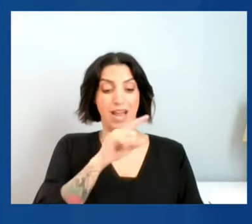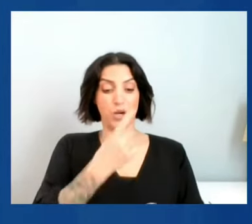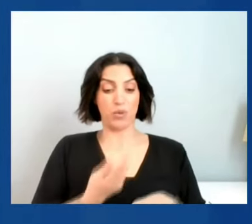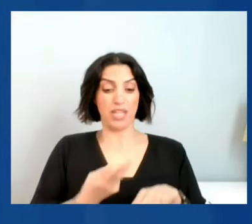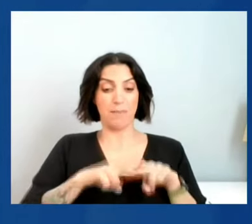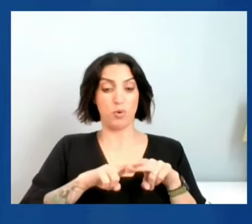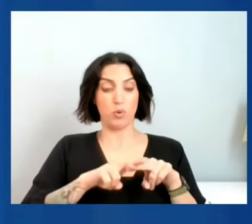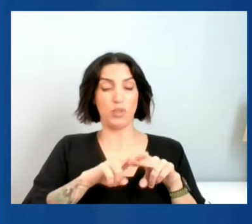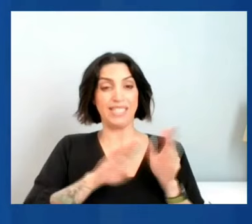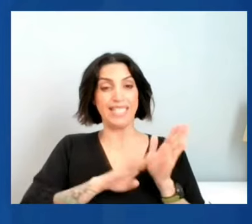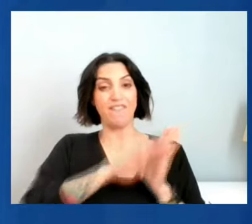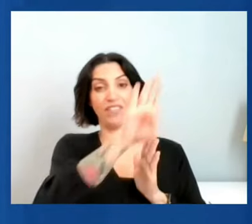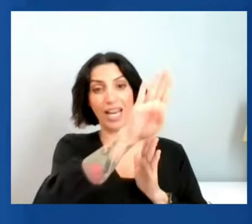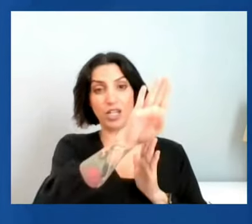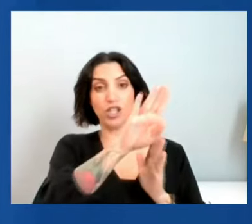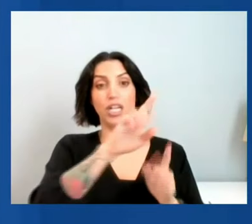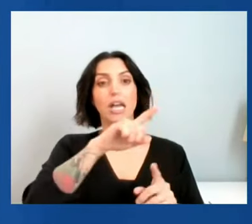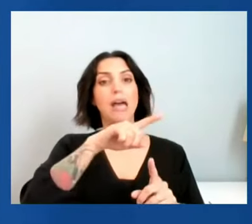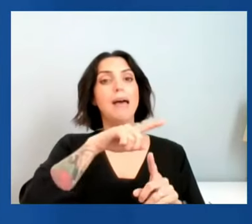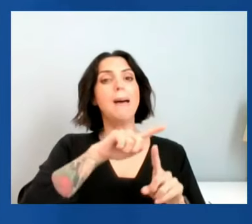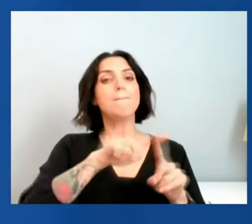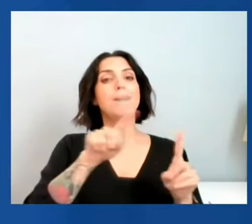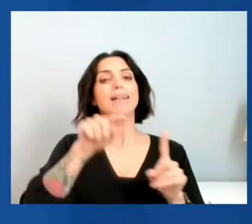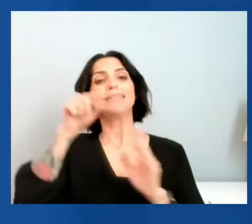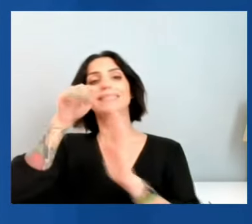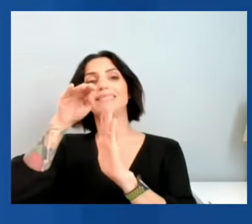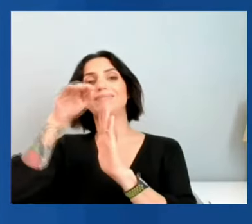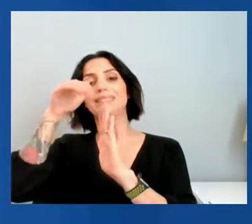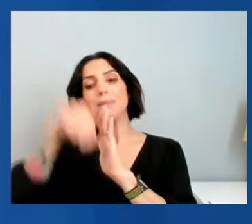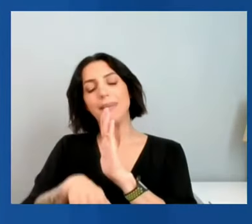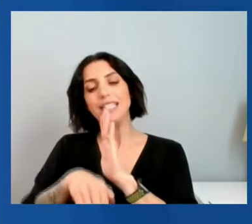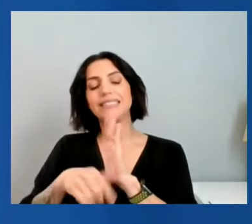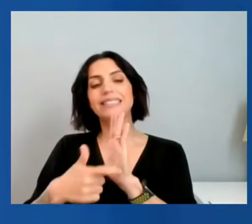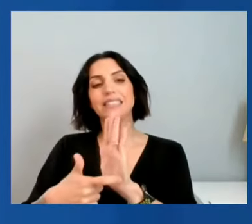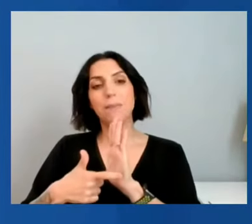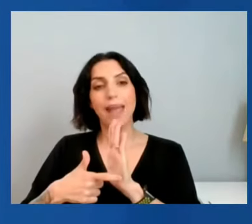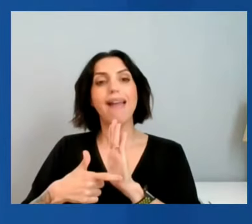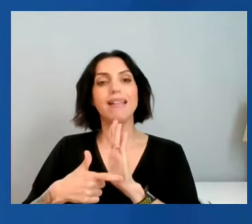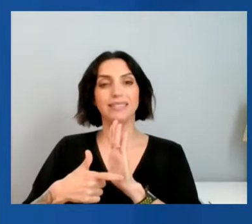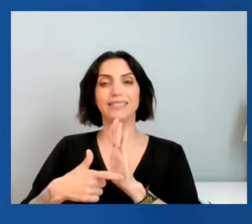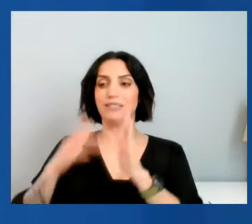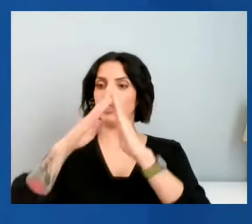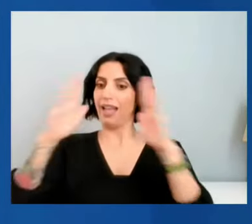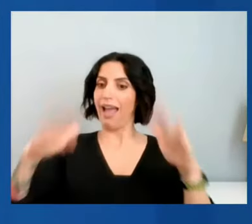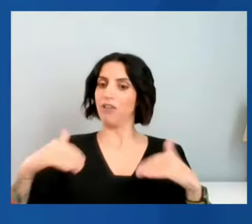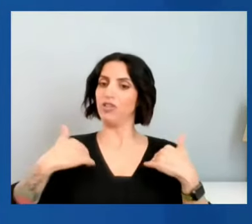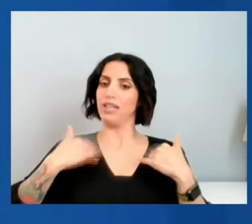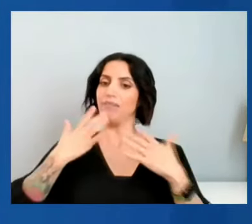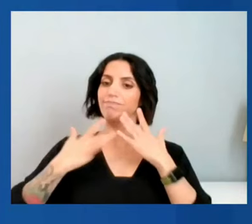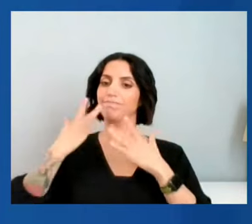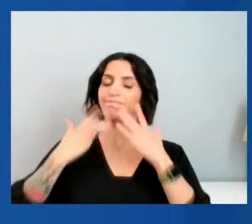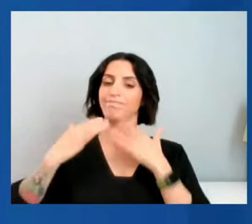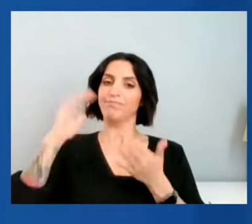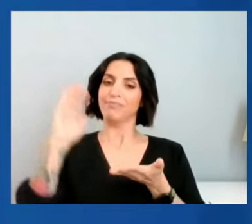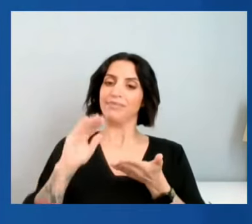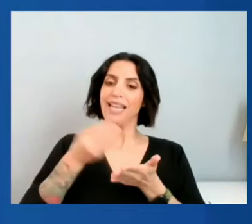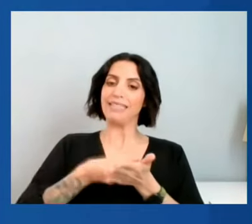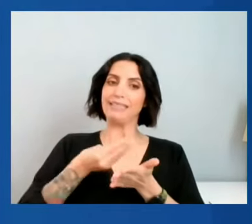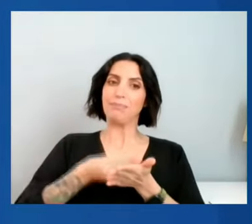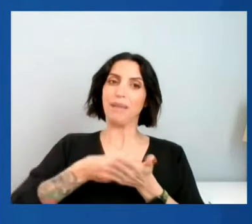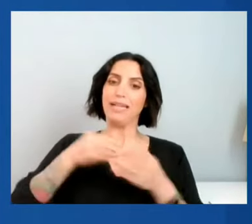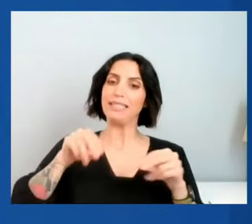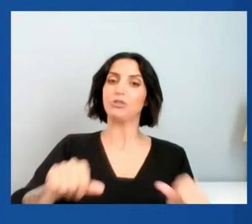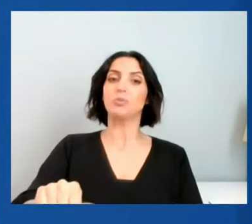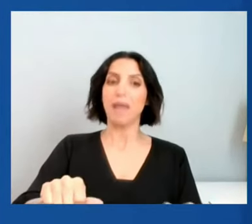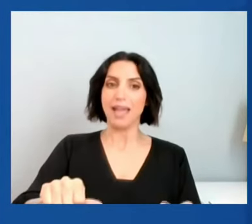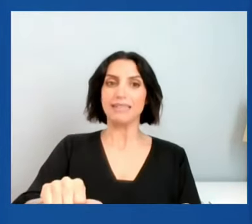it also diminishes demand as households have less to spend having to meet the cost of more